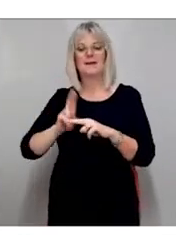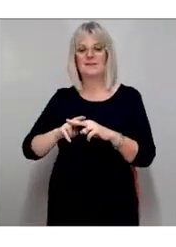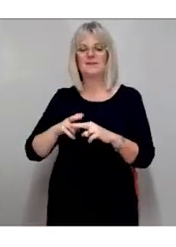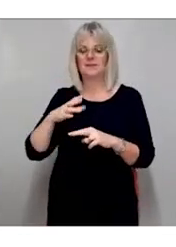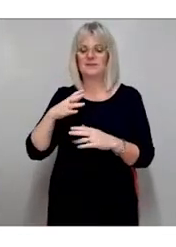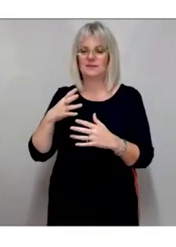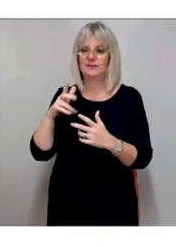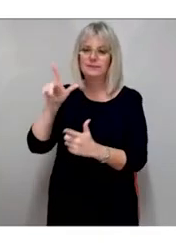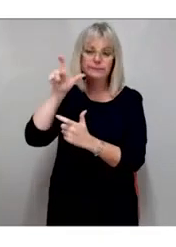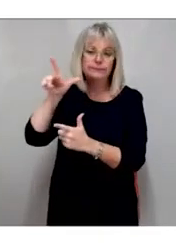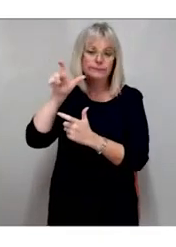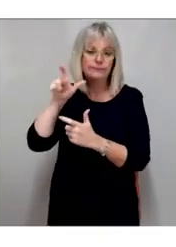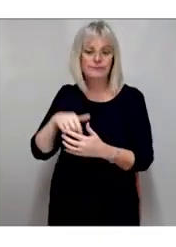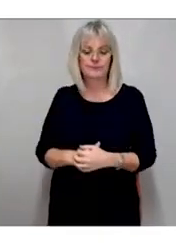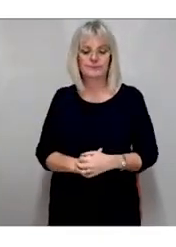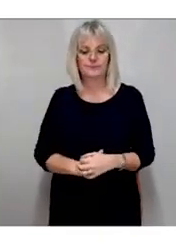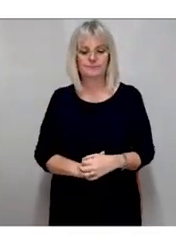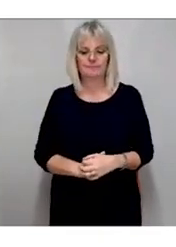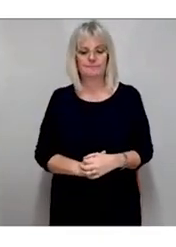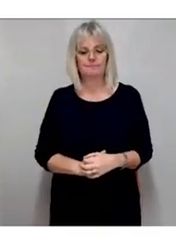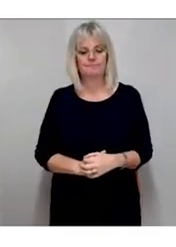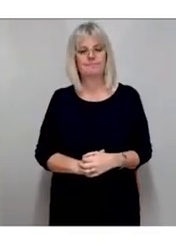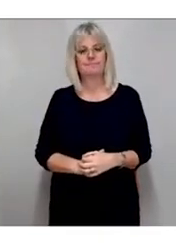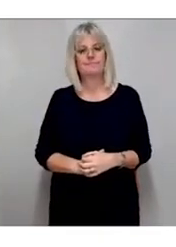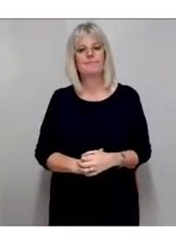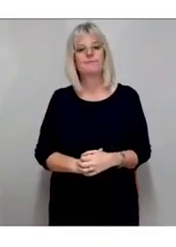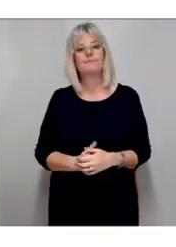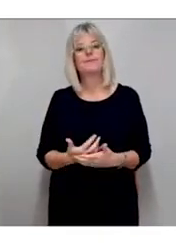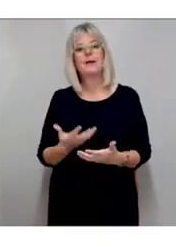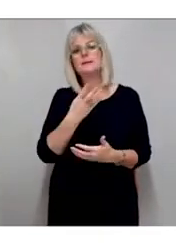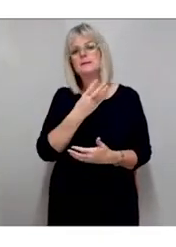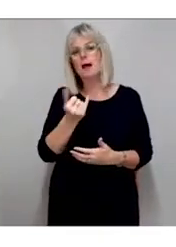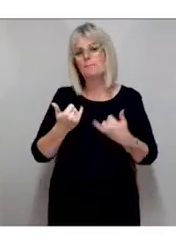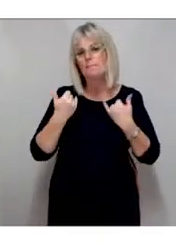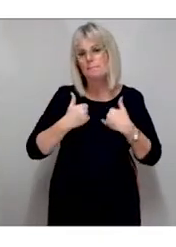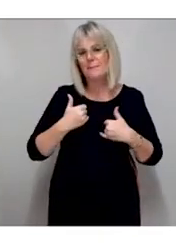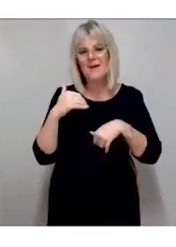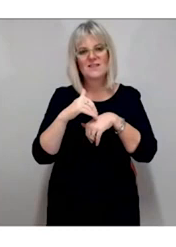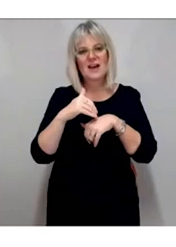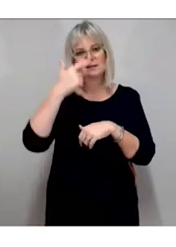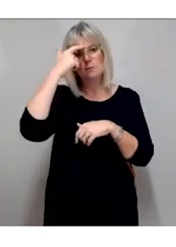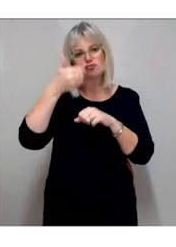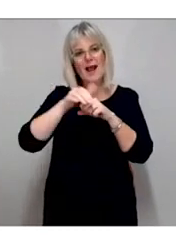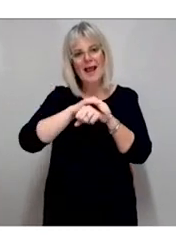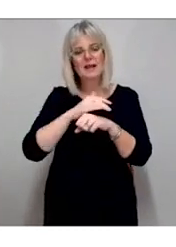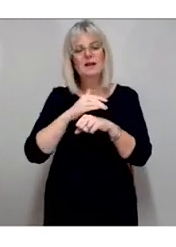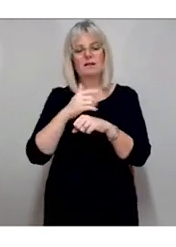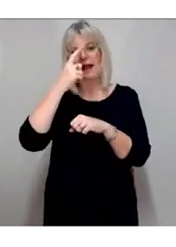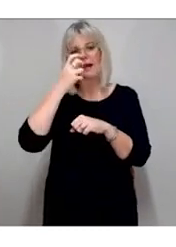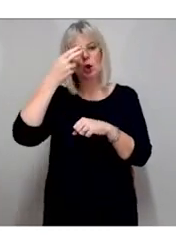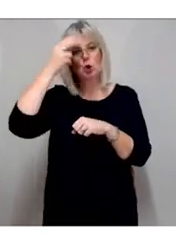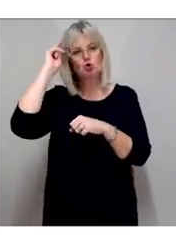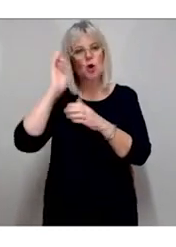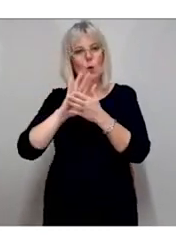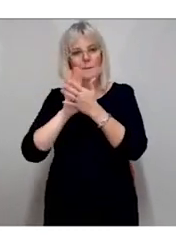Conditions that affect the brain and central nervous system can lead to cognitive and neurological impairment, which affect the ability to